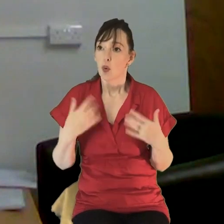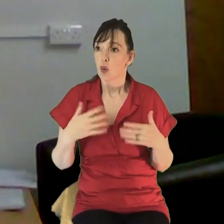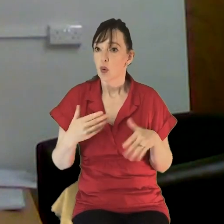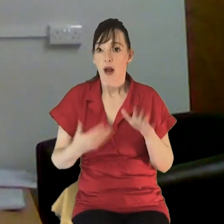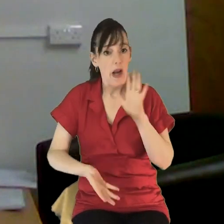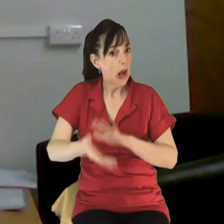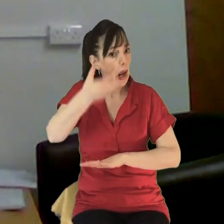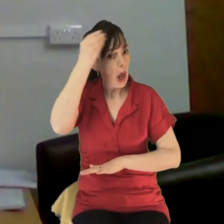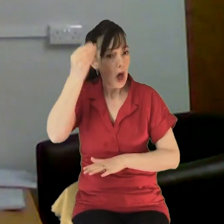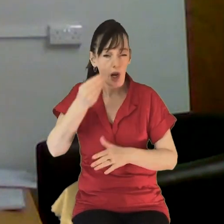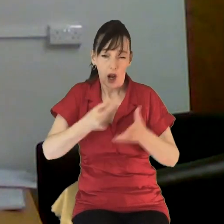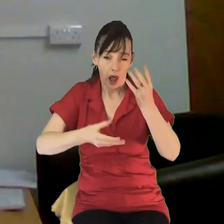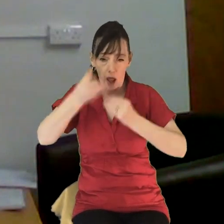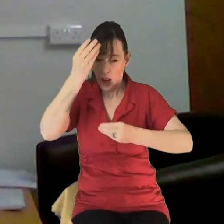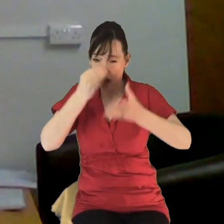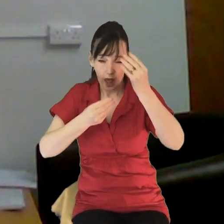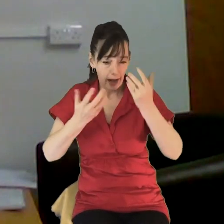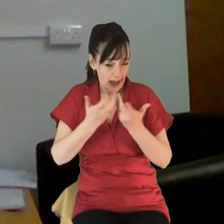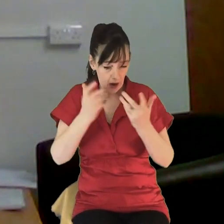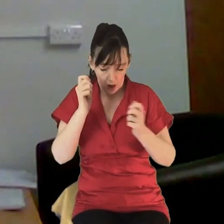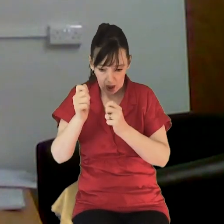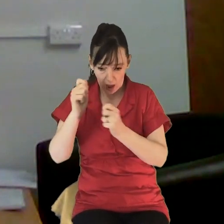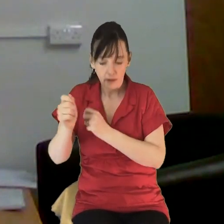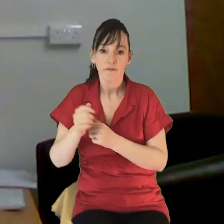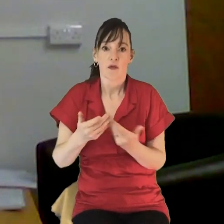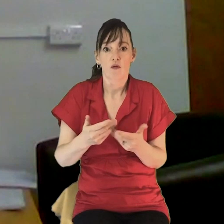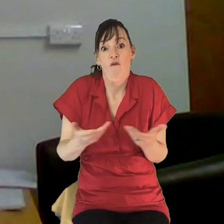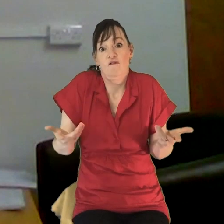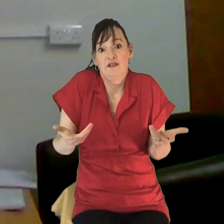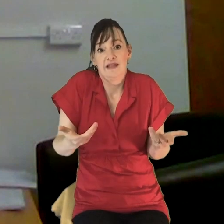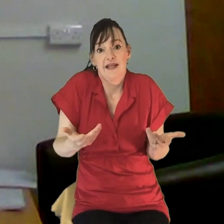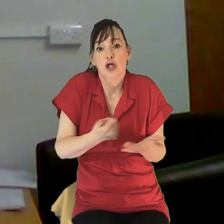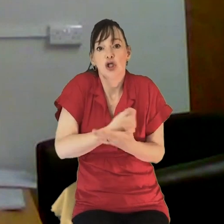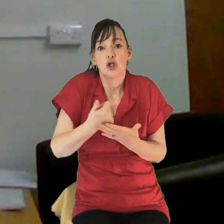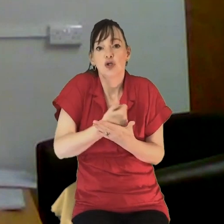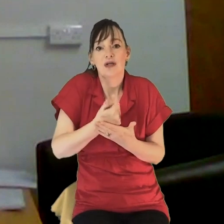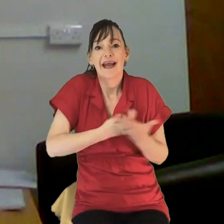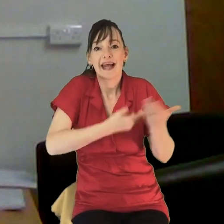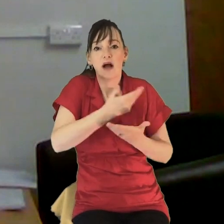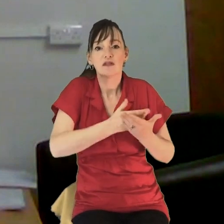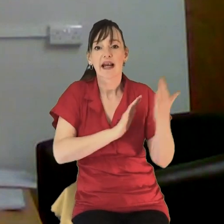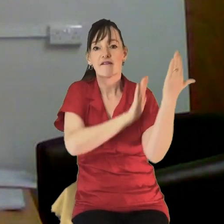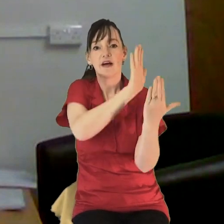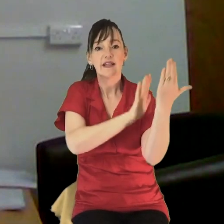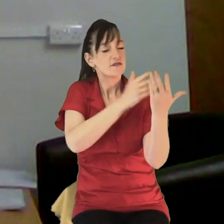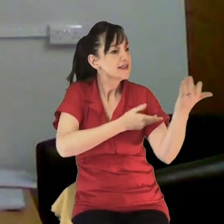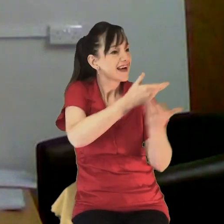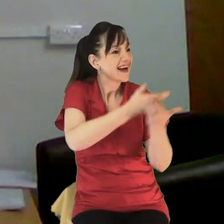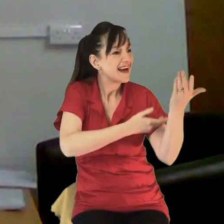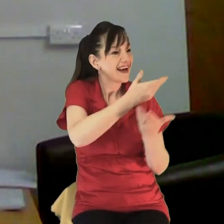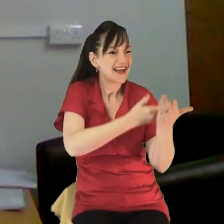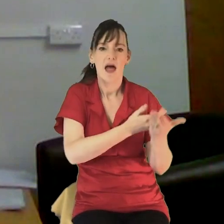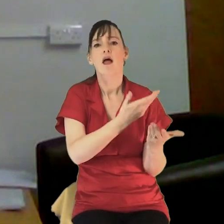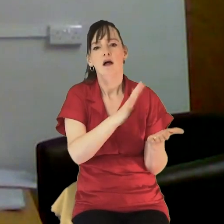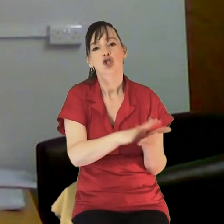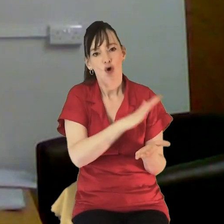lot as we've gone along. I mean, obviously, the nature of counselling is that you're meeting in the flesh face to face and there's a joy in that.